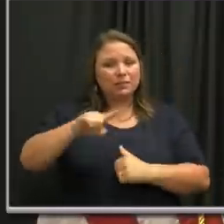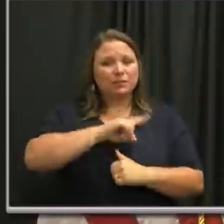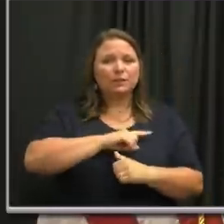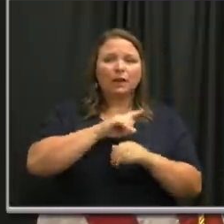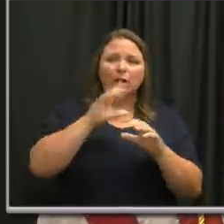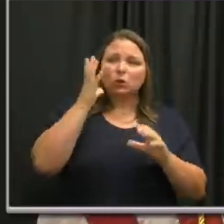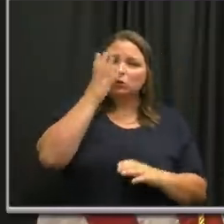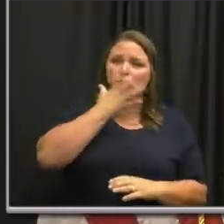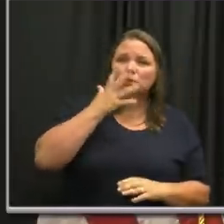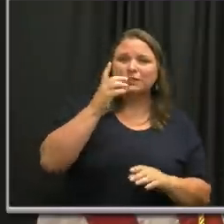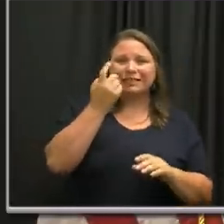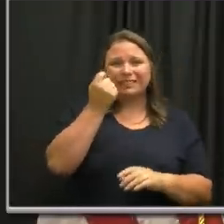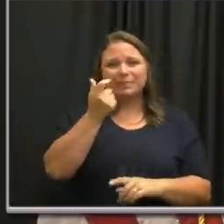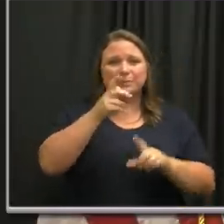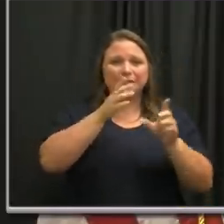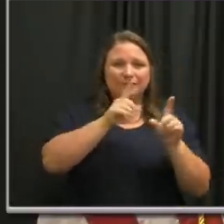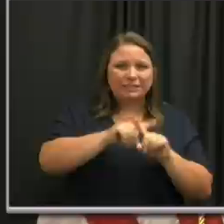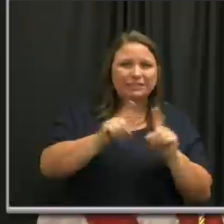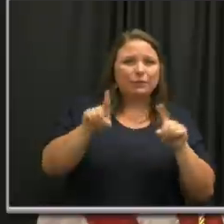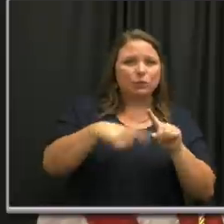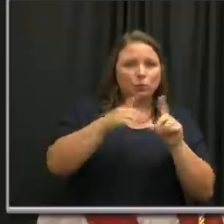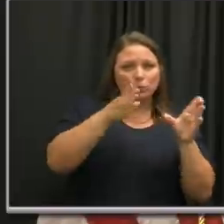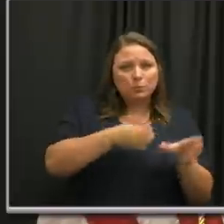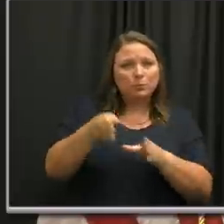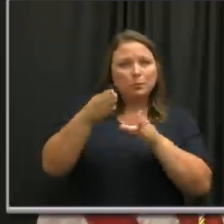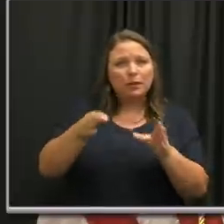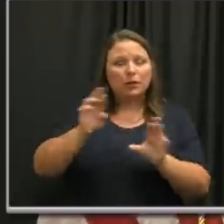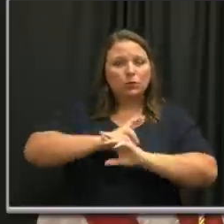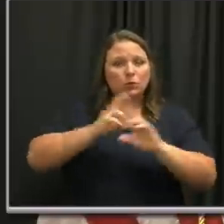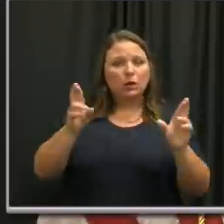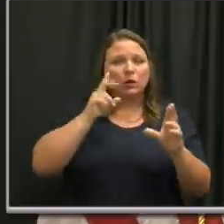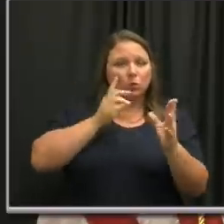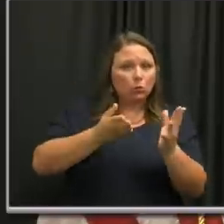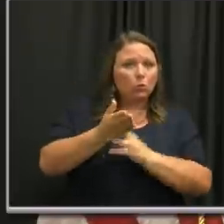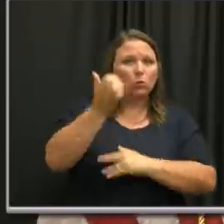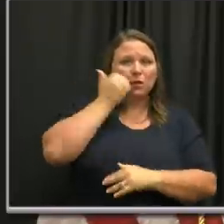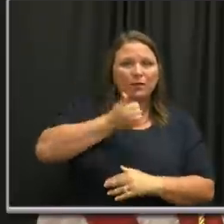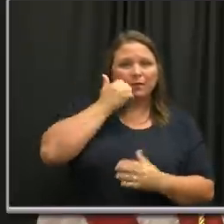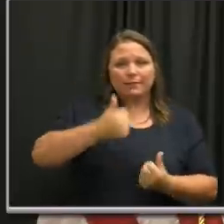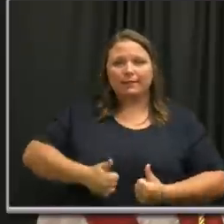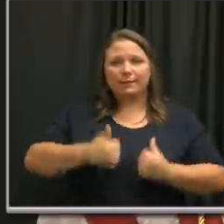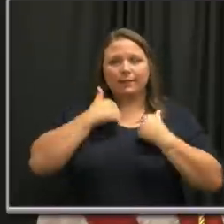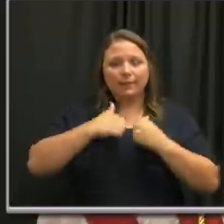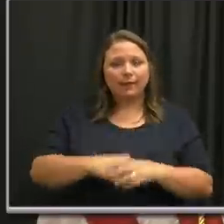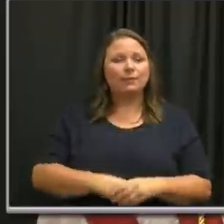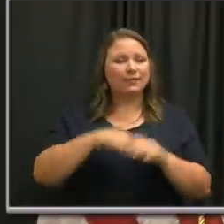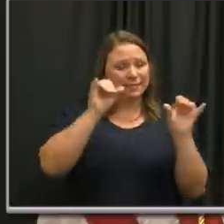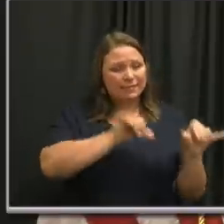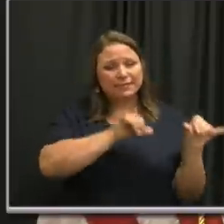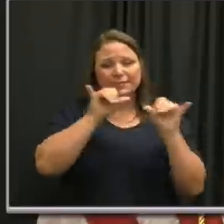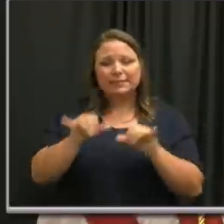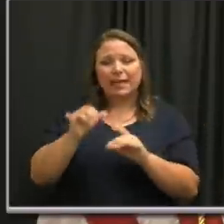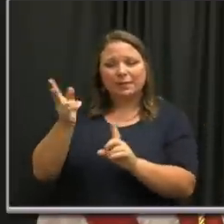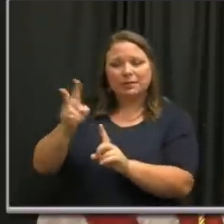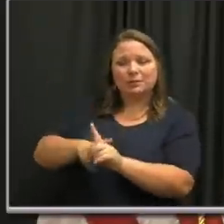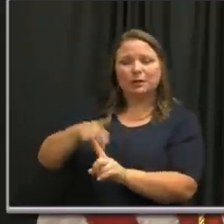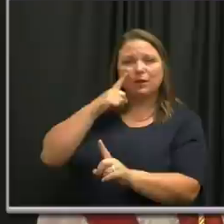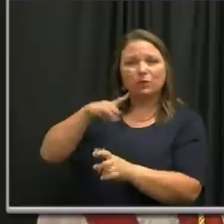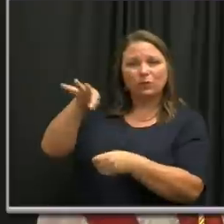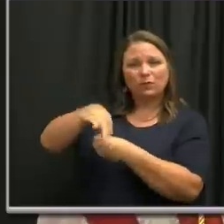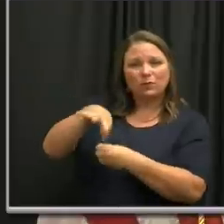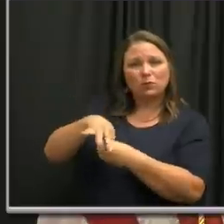more preparation and planning as we prepare to go through our daily lives. The same thing applies for